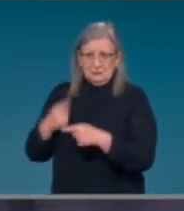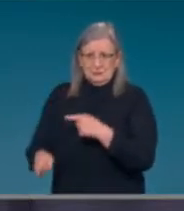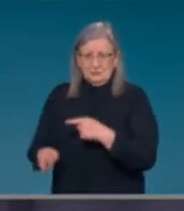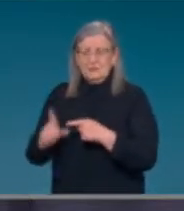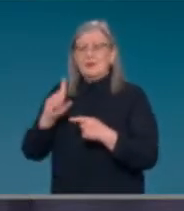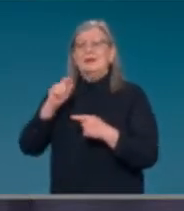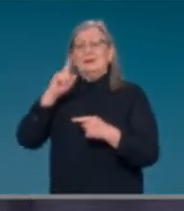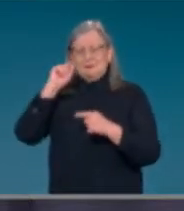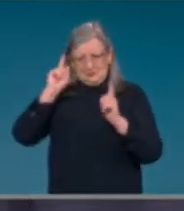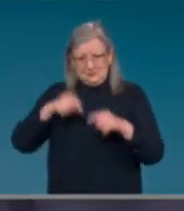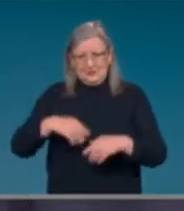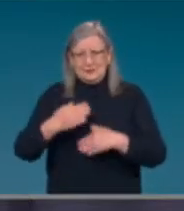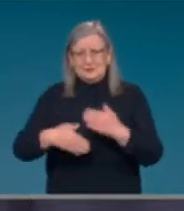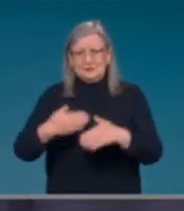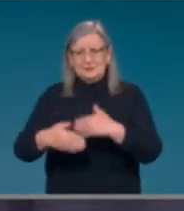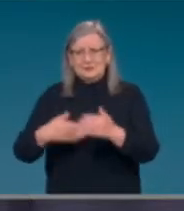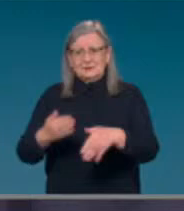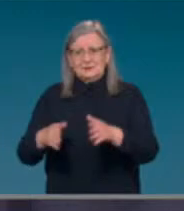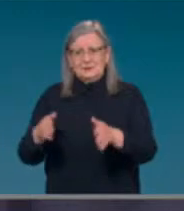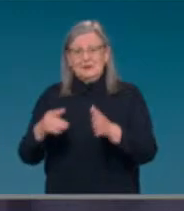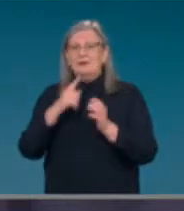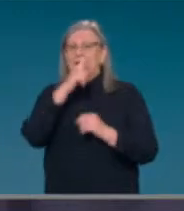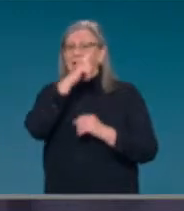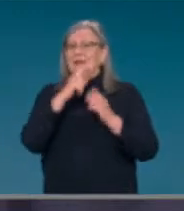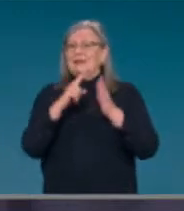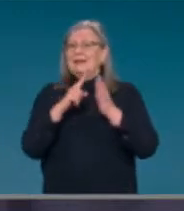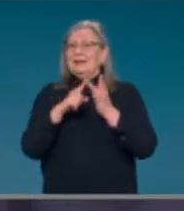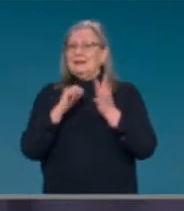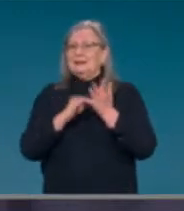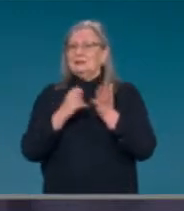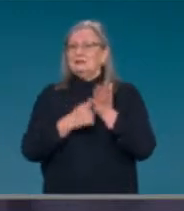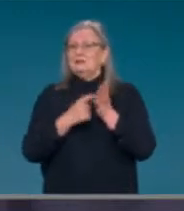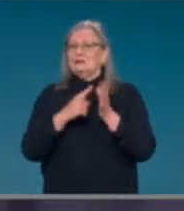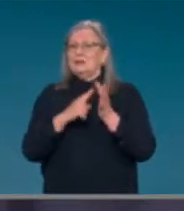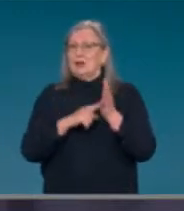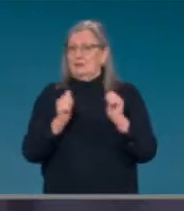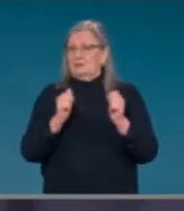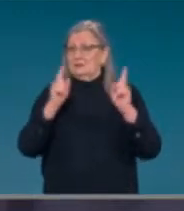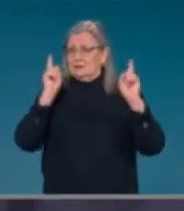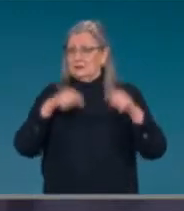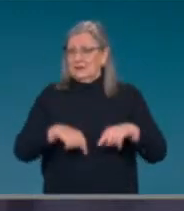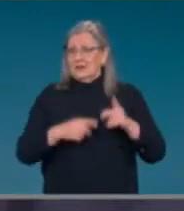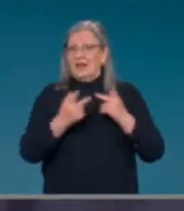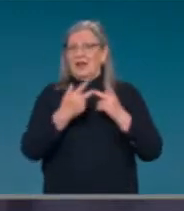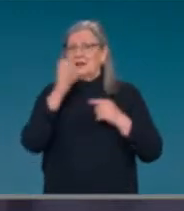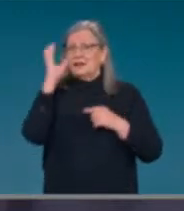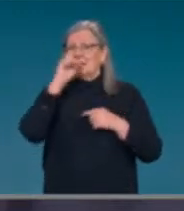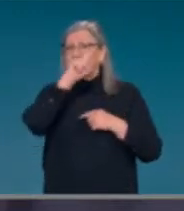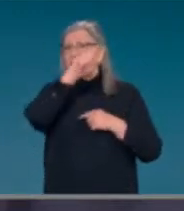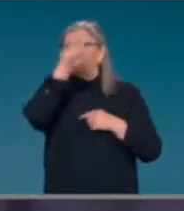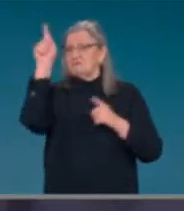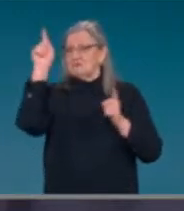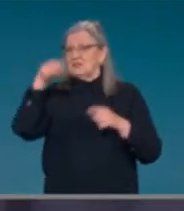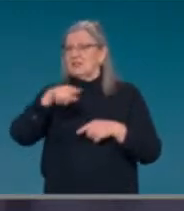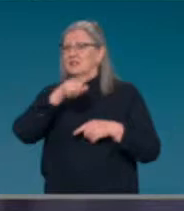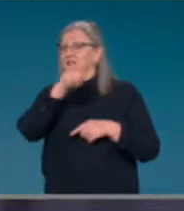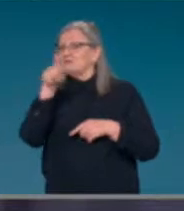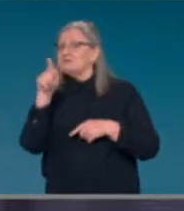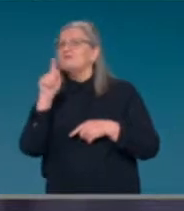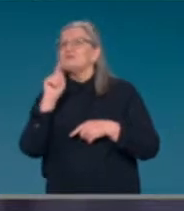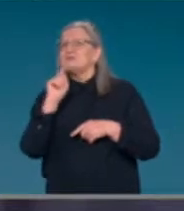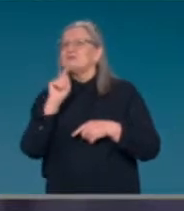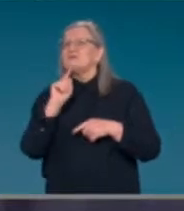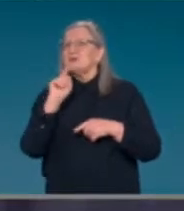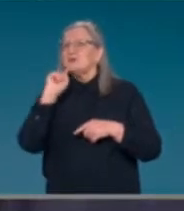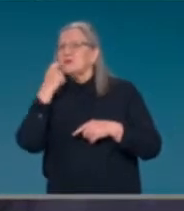commenced that. I know other countries are considering and moving towards. I'm not aware of any other country that has commenced,